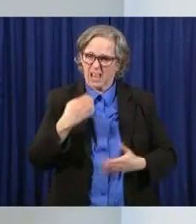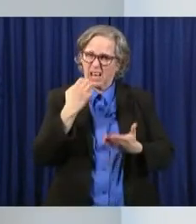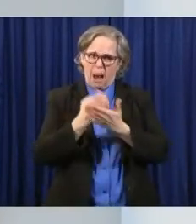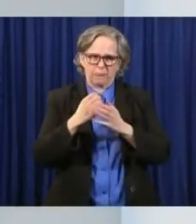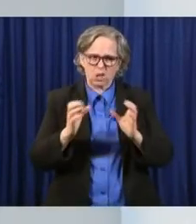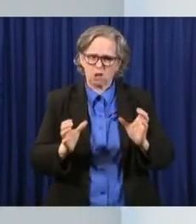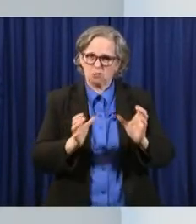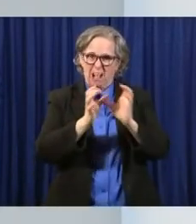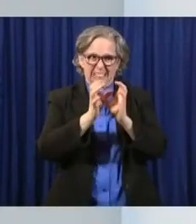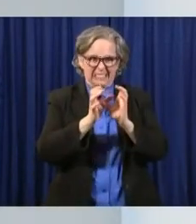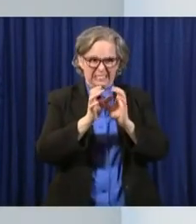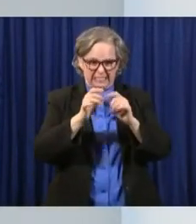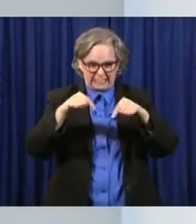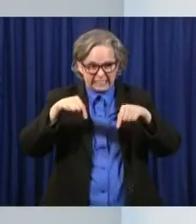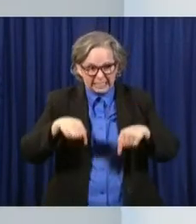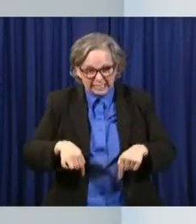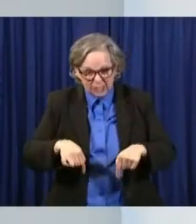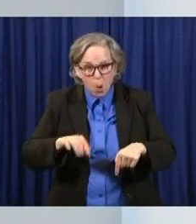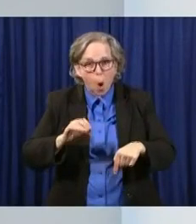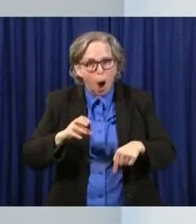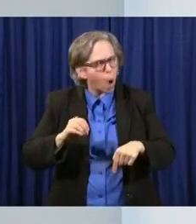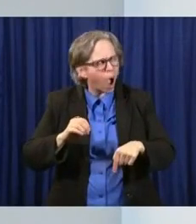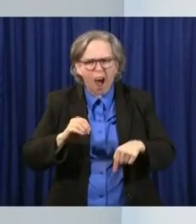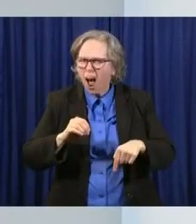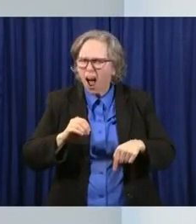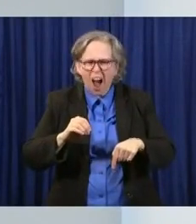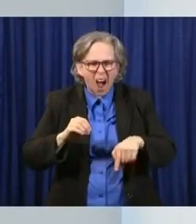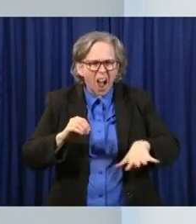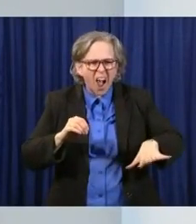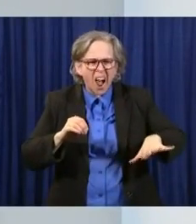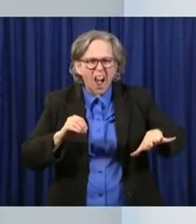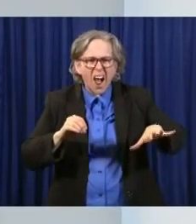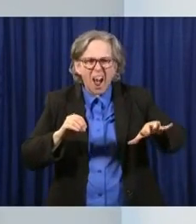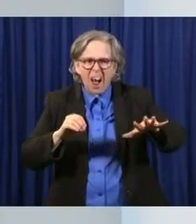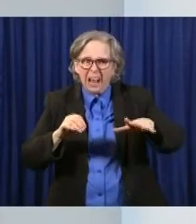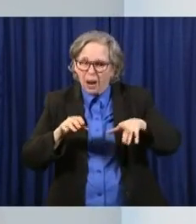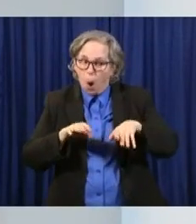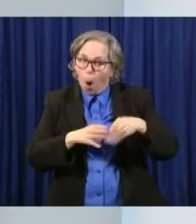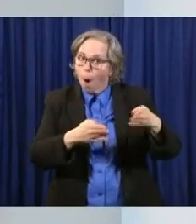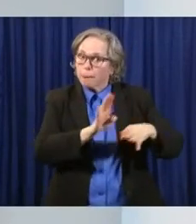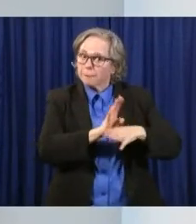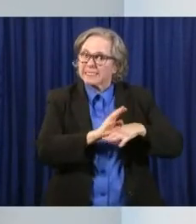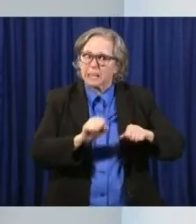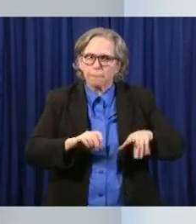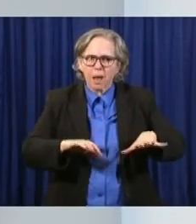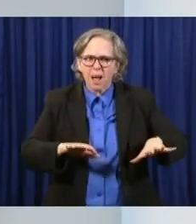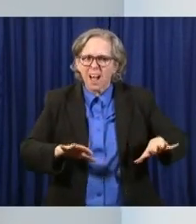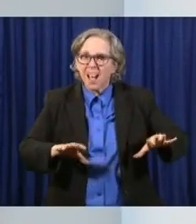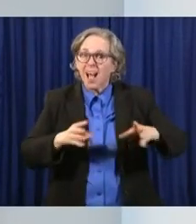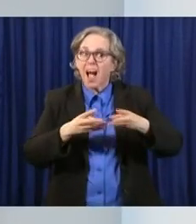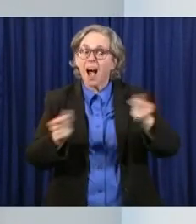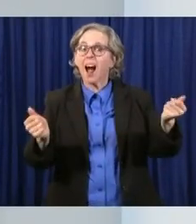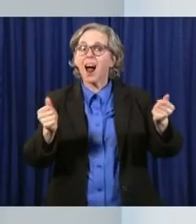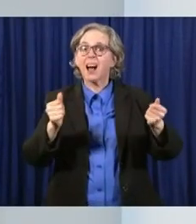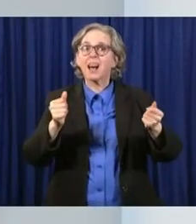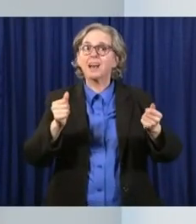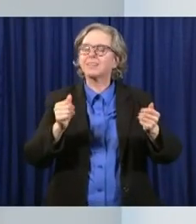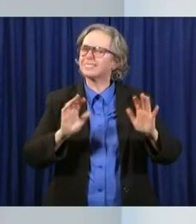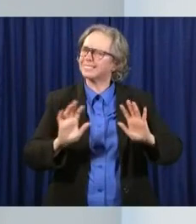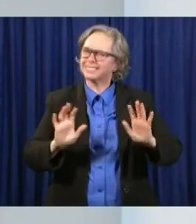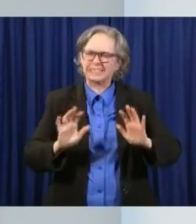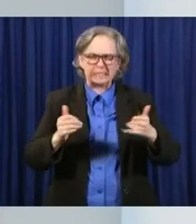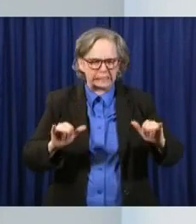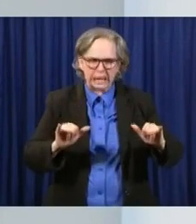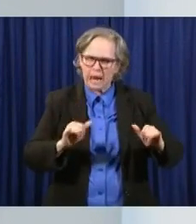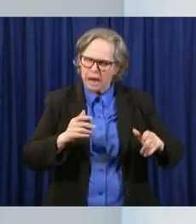while we're opening things up in Ohio, that's not going to solve the global economic consequences of what's having, of what we're